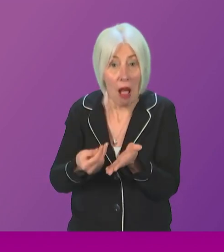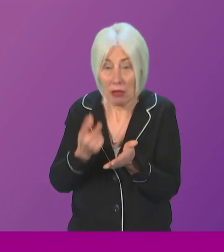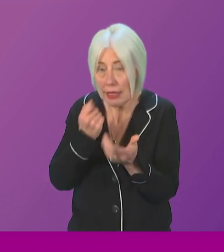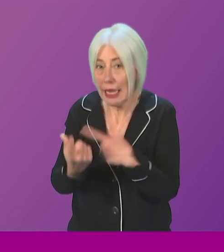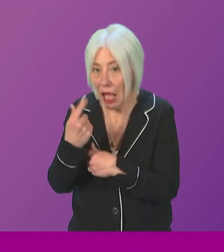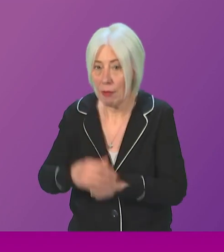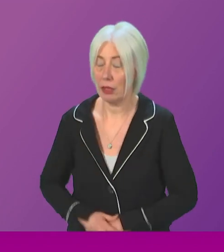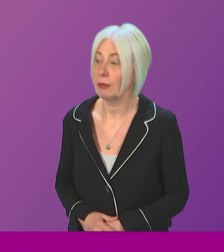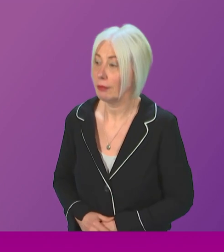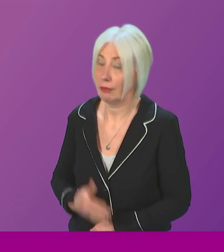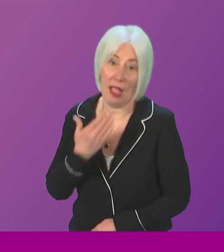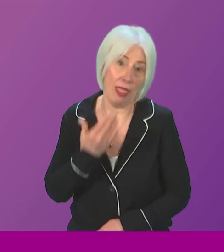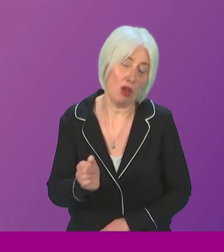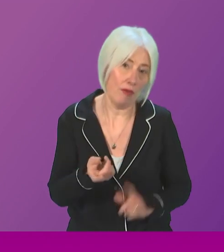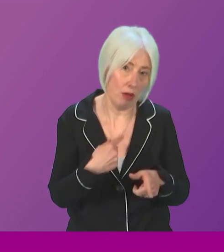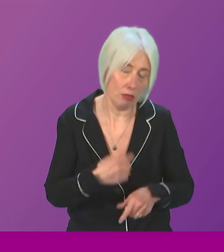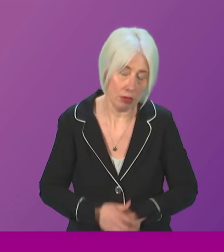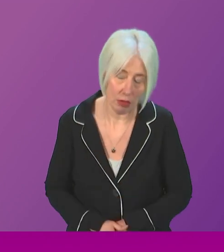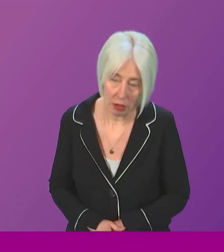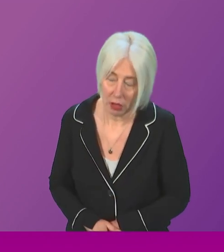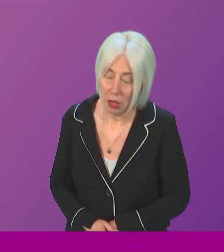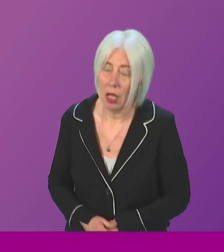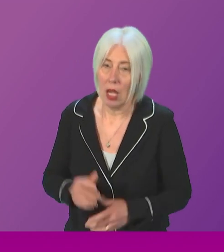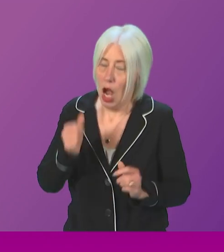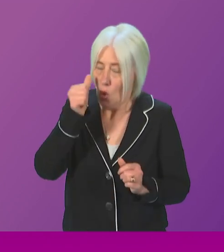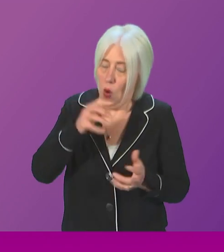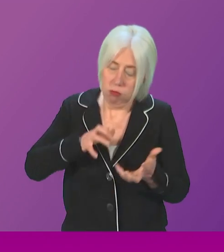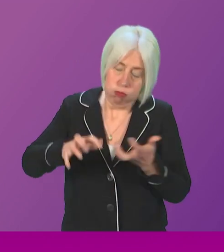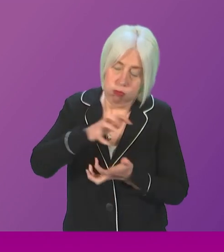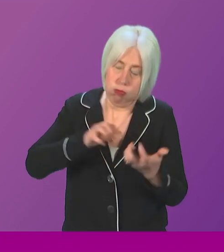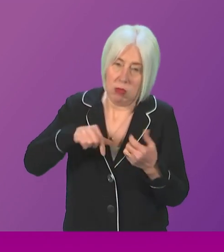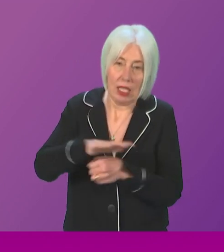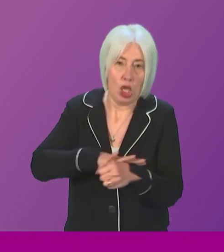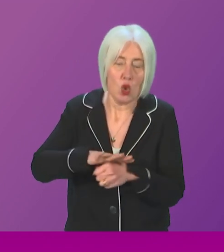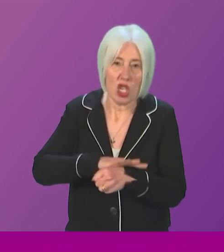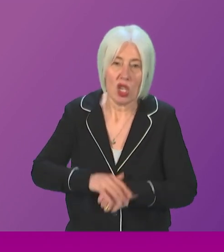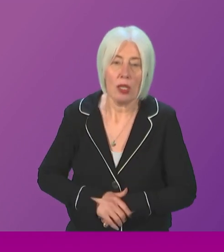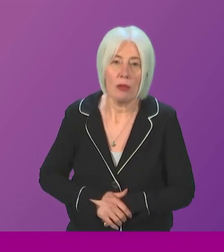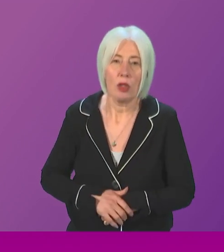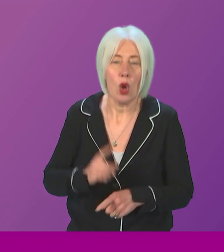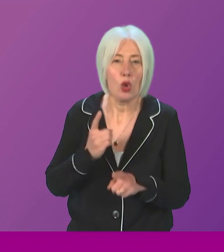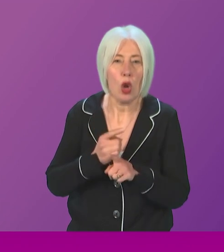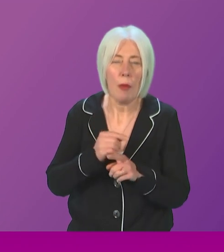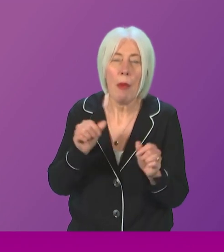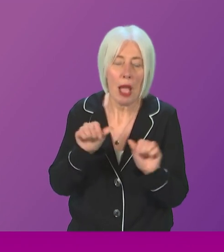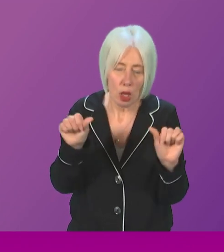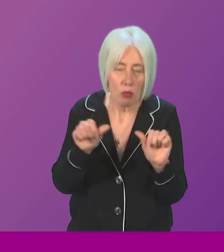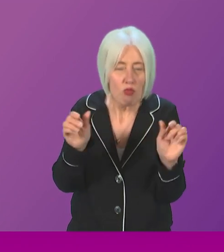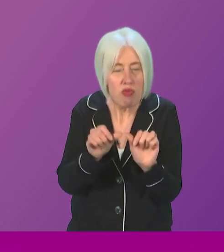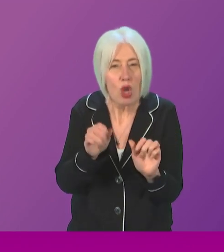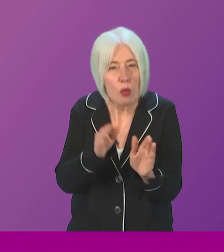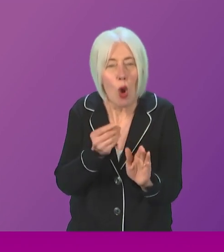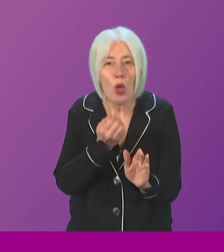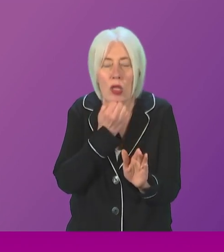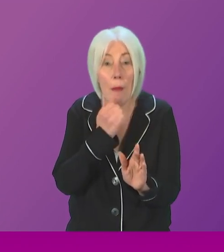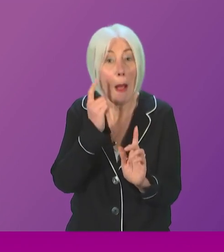I thank the First Minister for that answer and I recognise the complexity of the case and we were talking about a statistically small number. But every